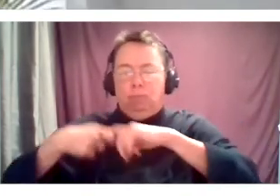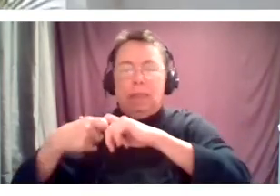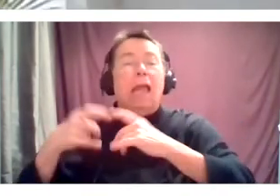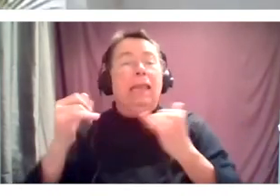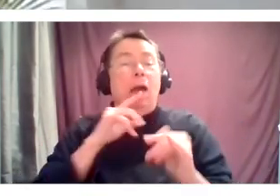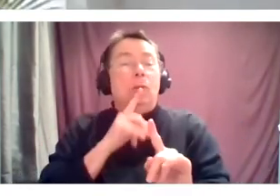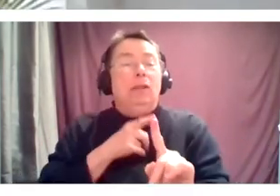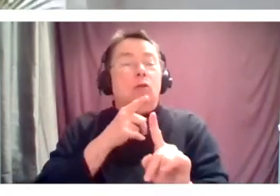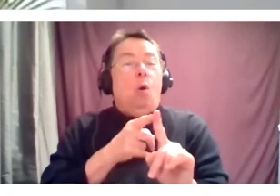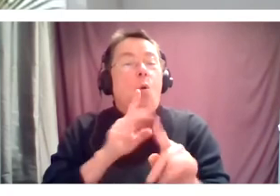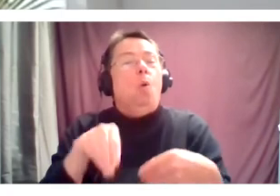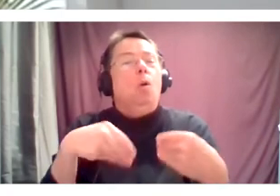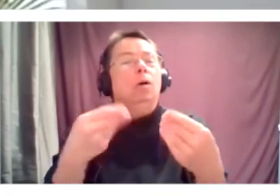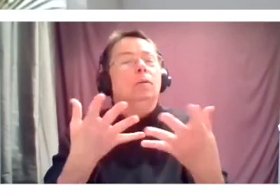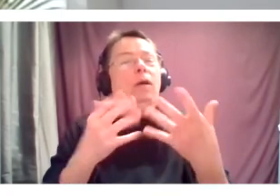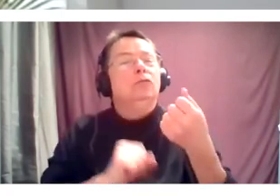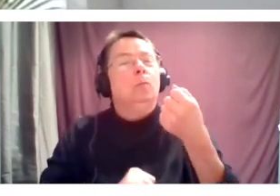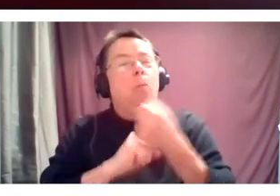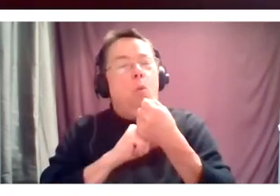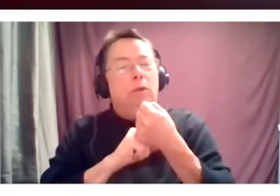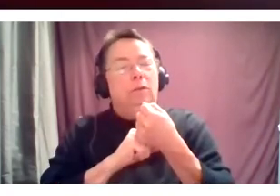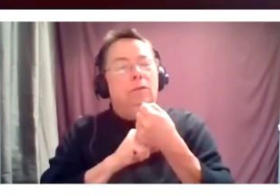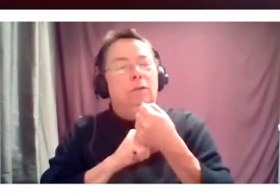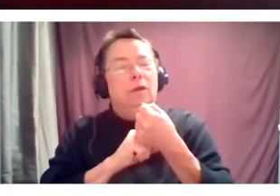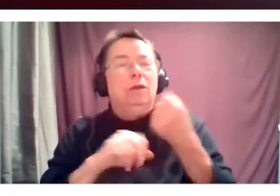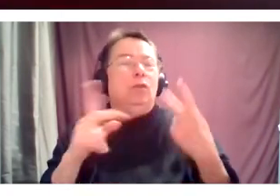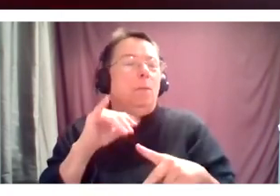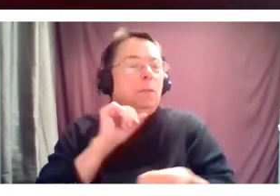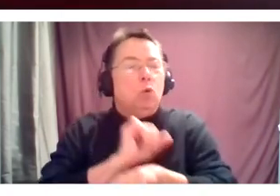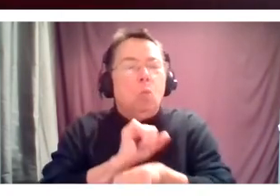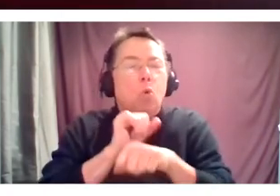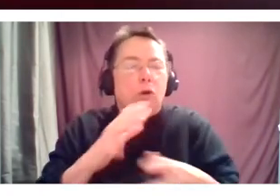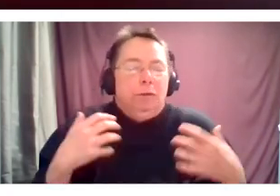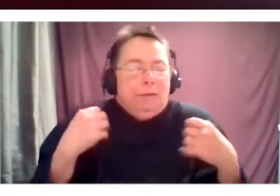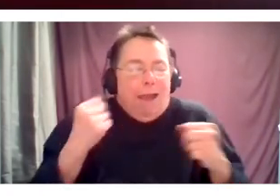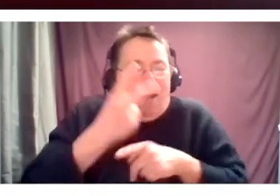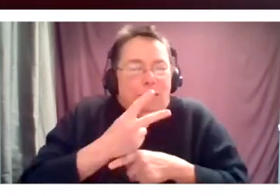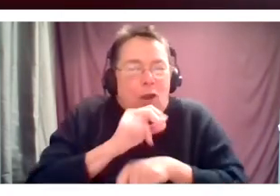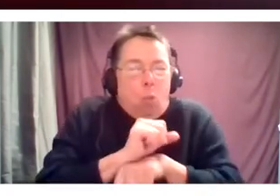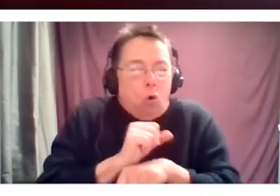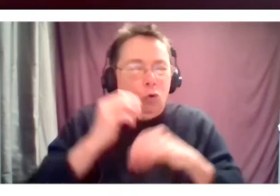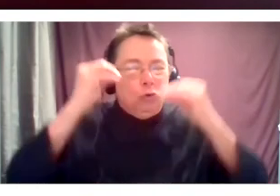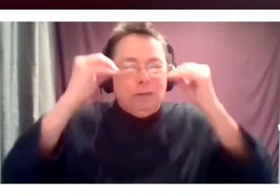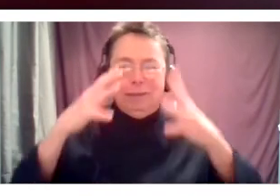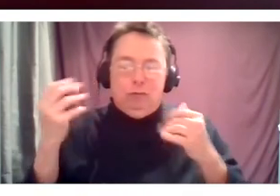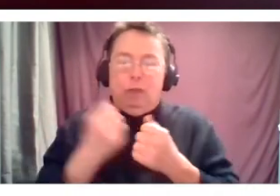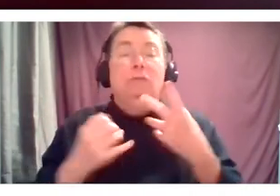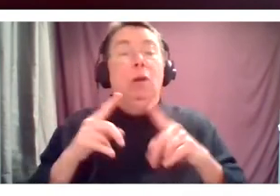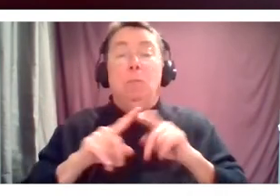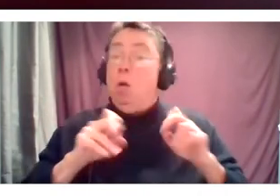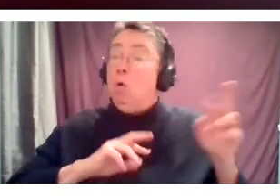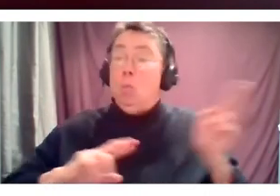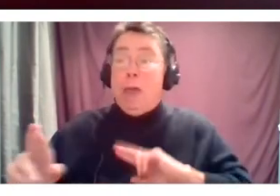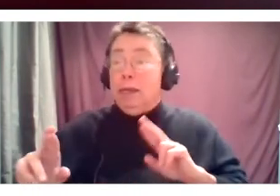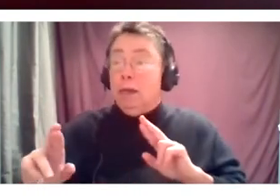support to our frontline workers, the health care workers, our teachers, and so forth. But we're ready to reunite and find